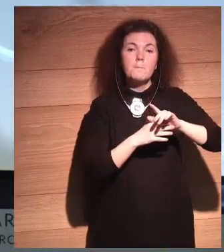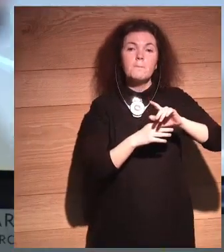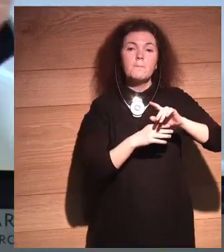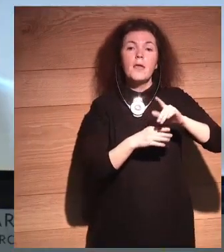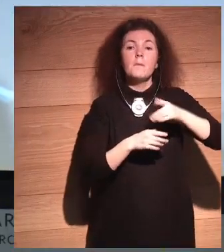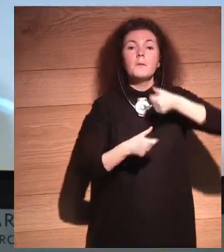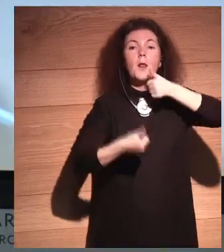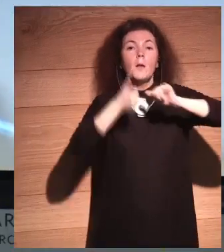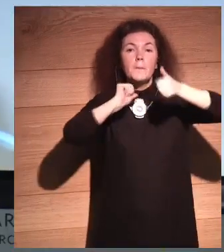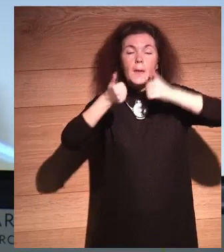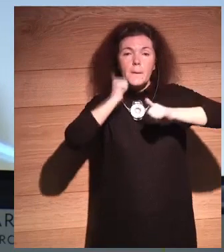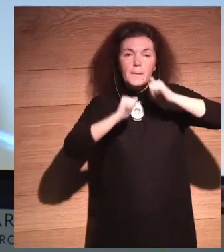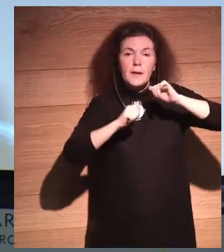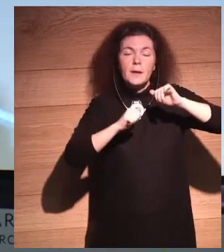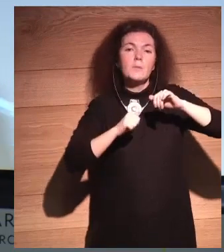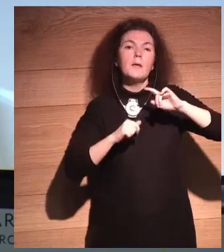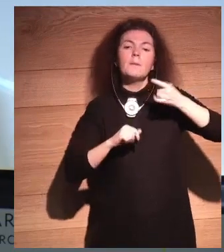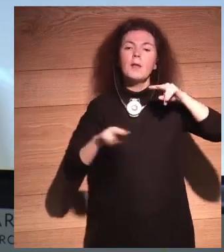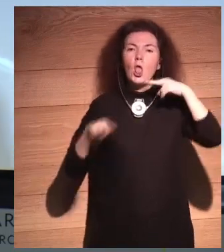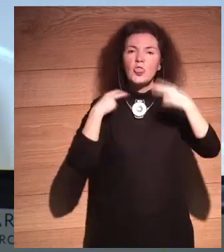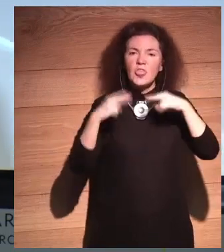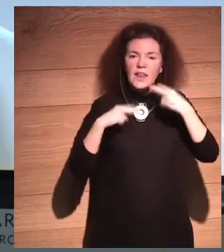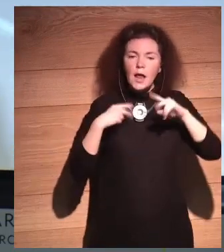to say, dinner first, then morals.